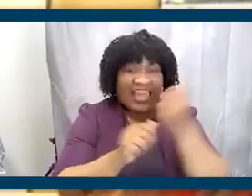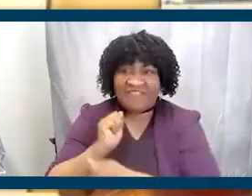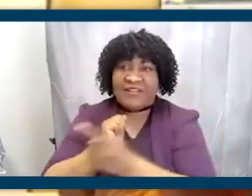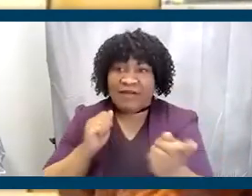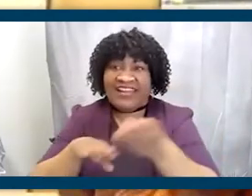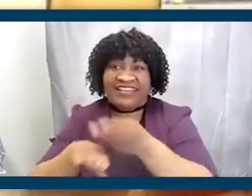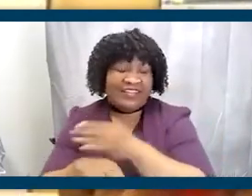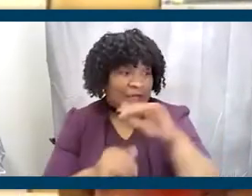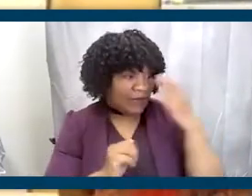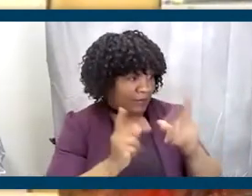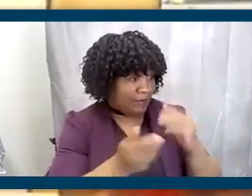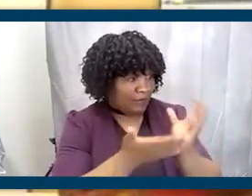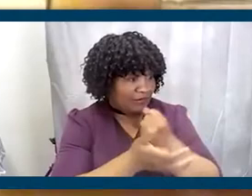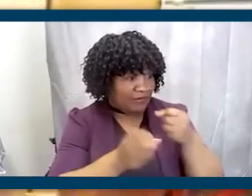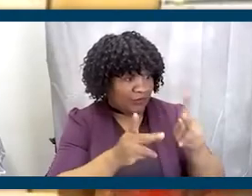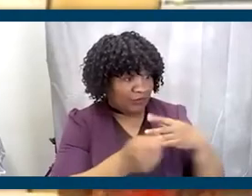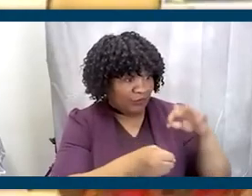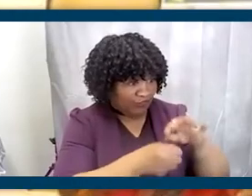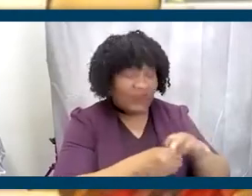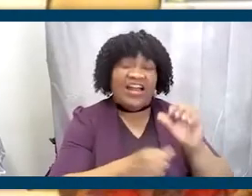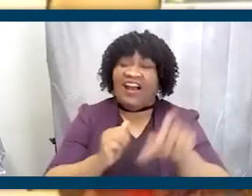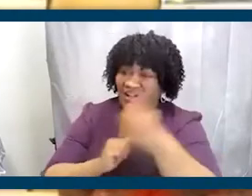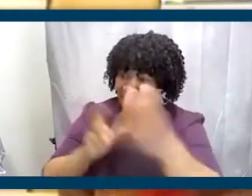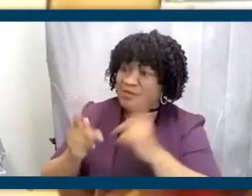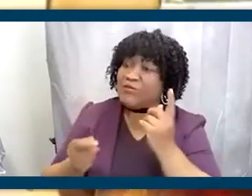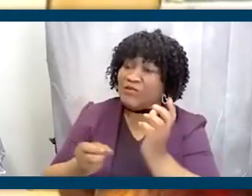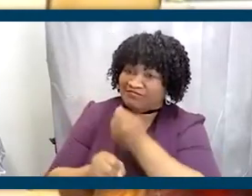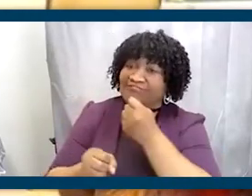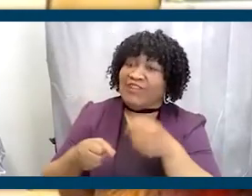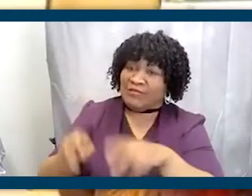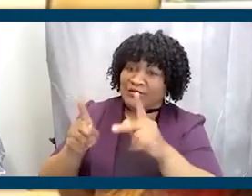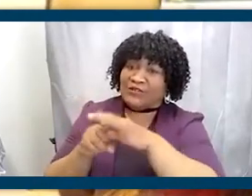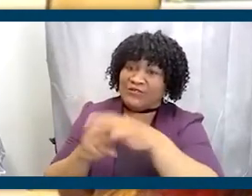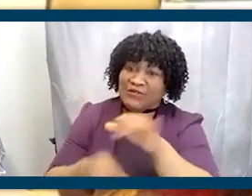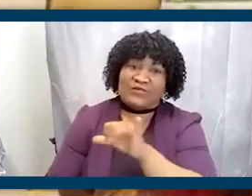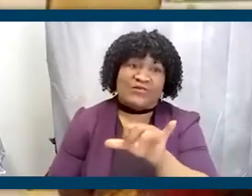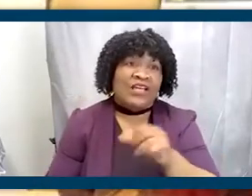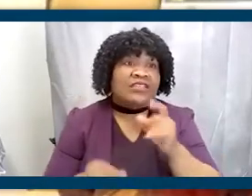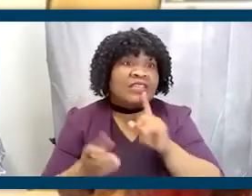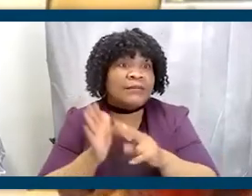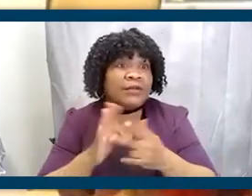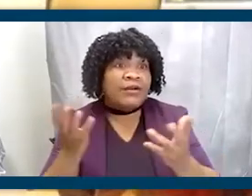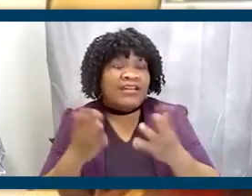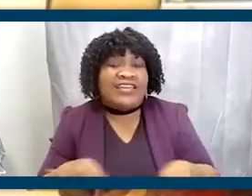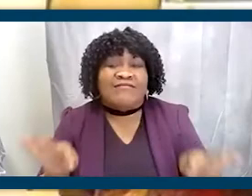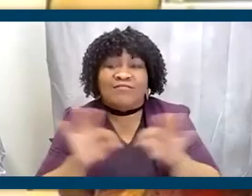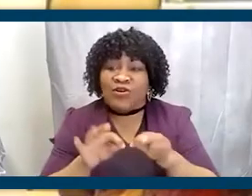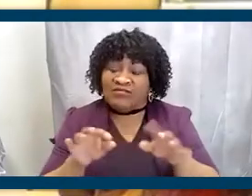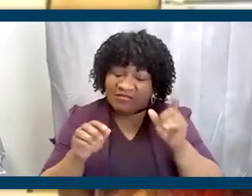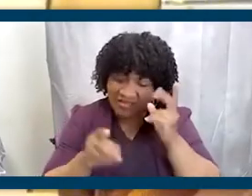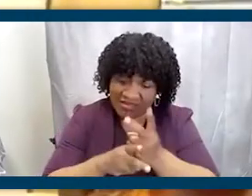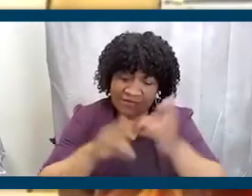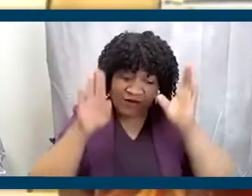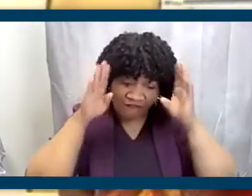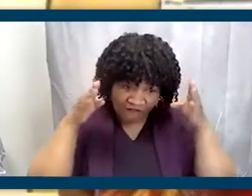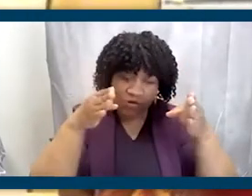to vote and get the opportunity to vote, so does everybody else. And so it becomes important that we don't lose that focus, that